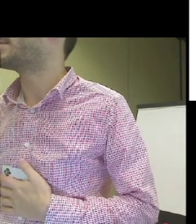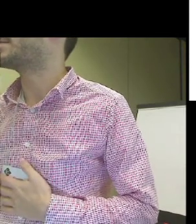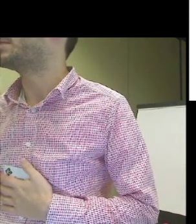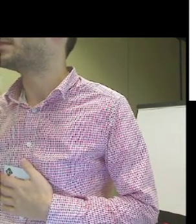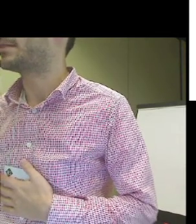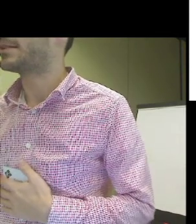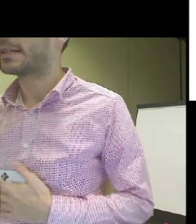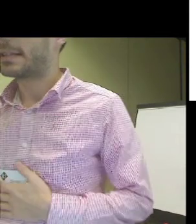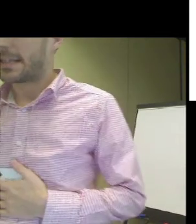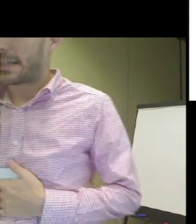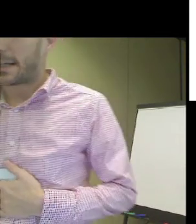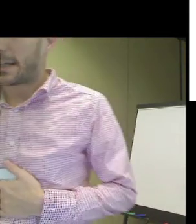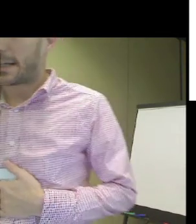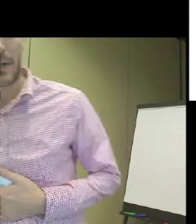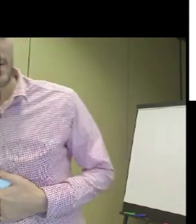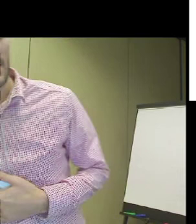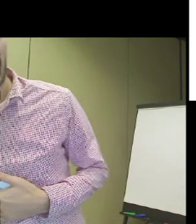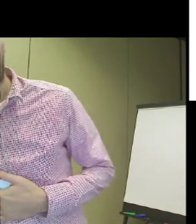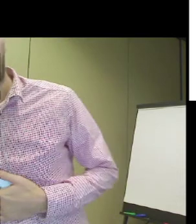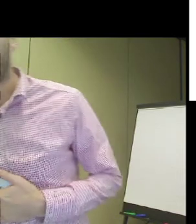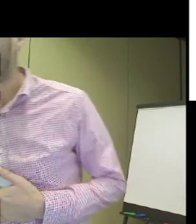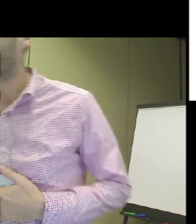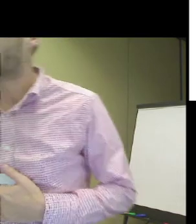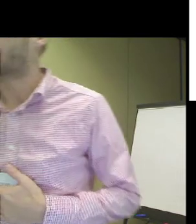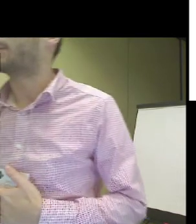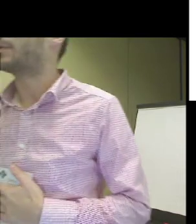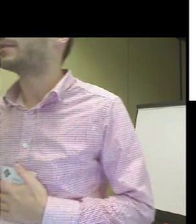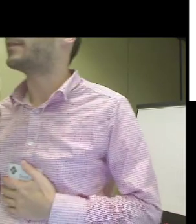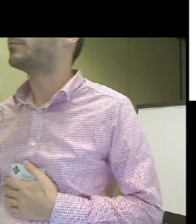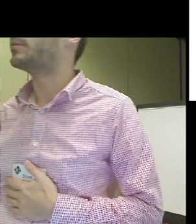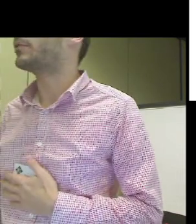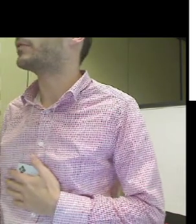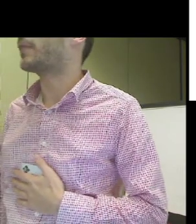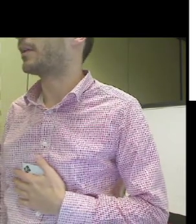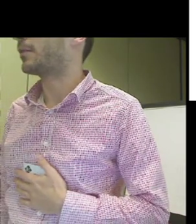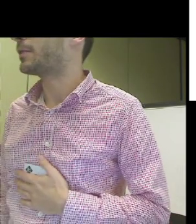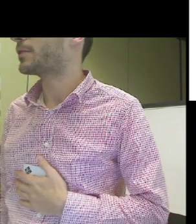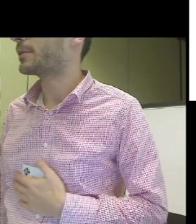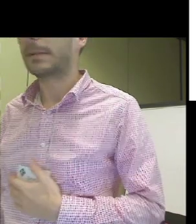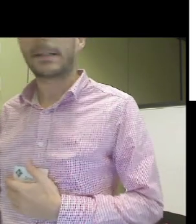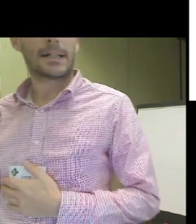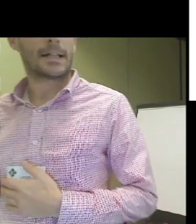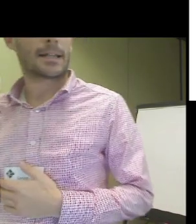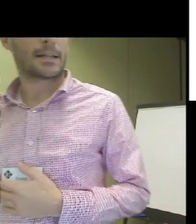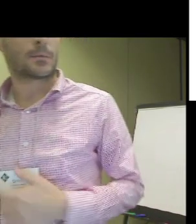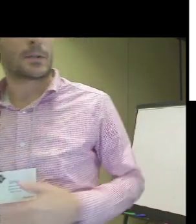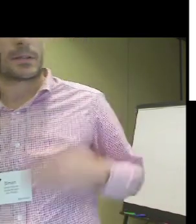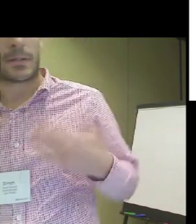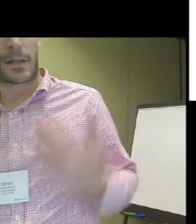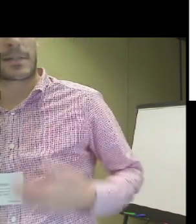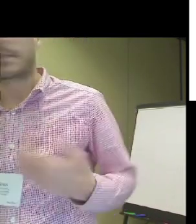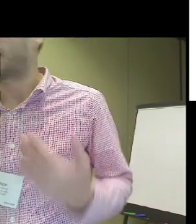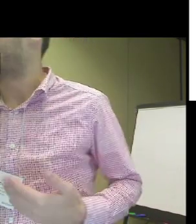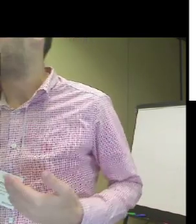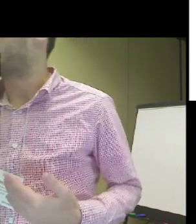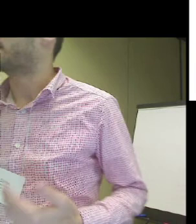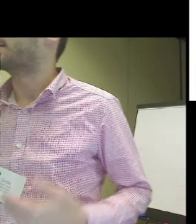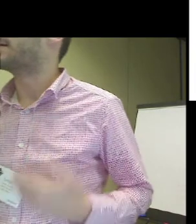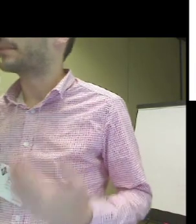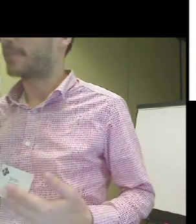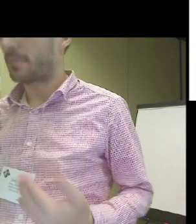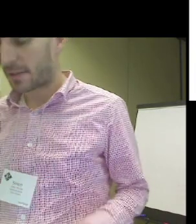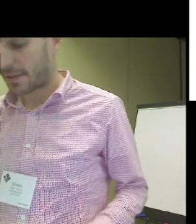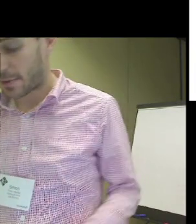on accessibility. And the basis of our work was with deaf people using sign language. And then we extended